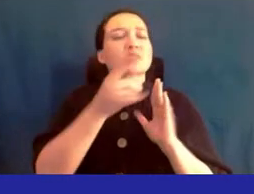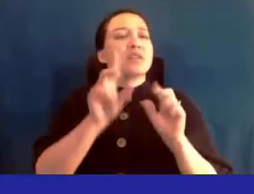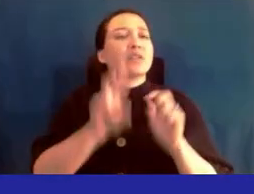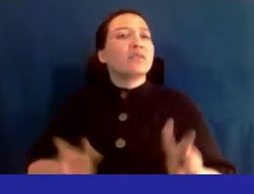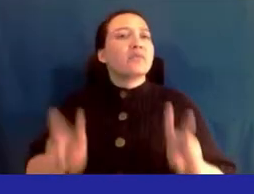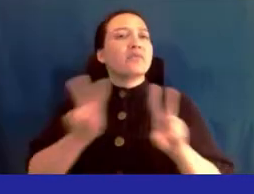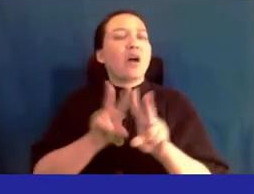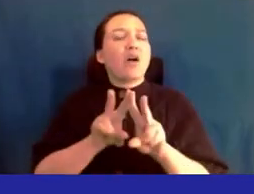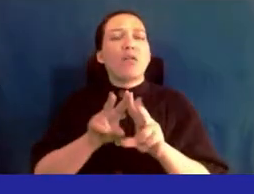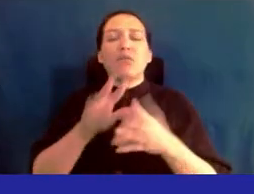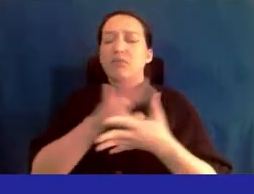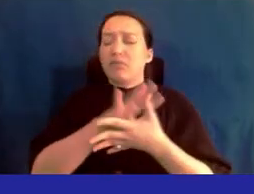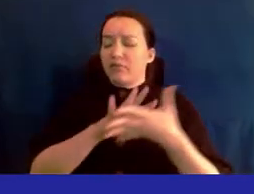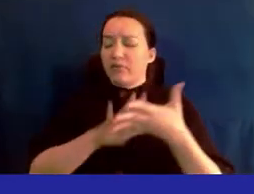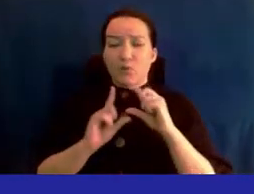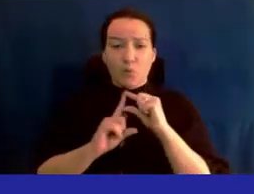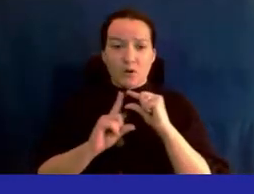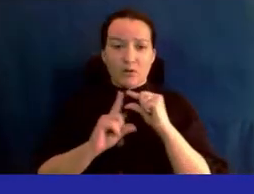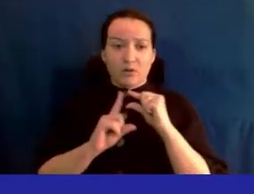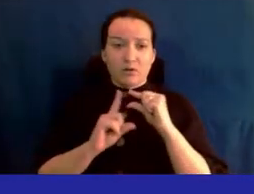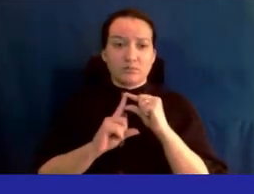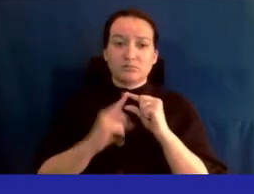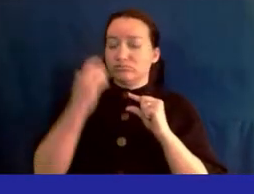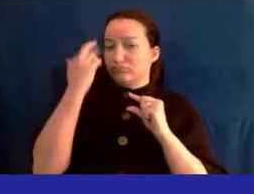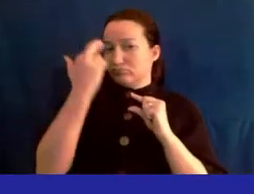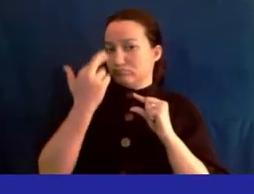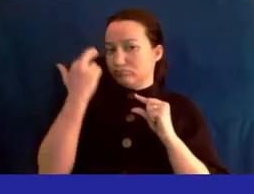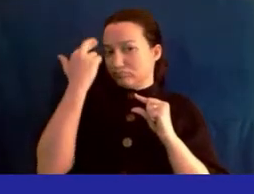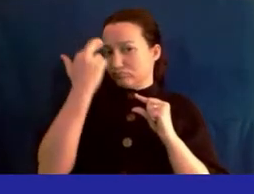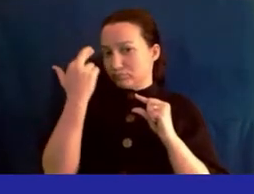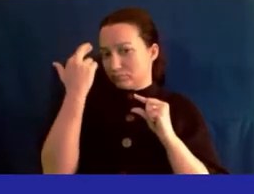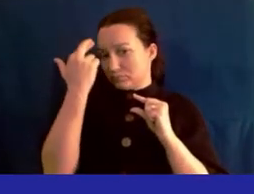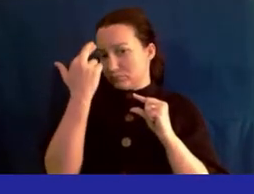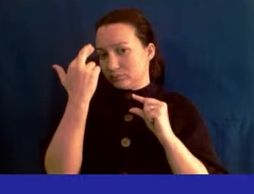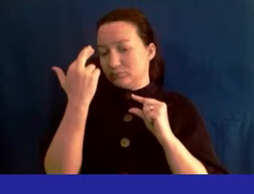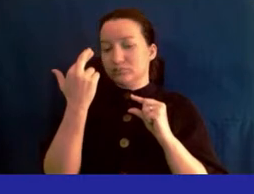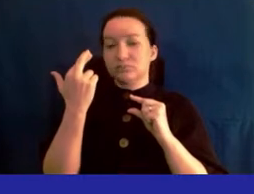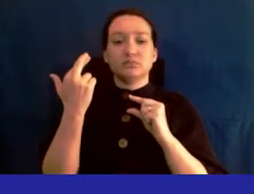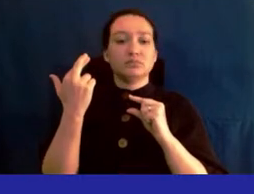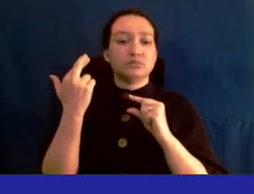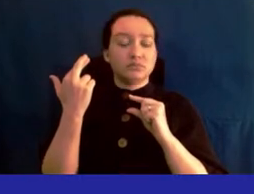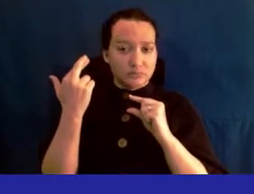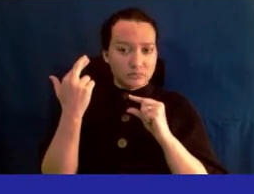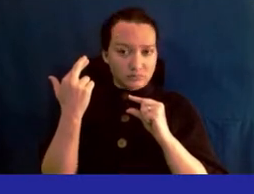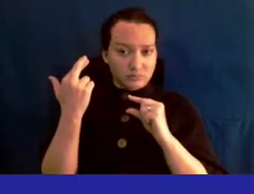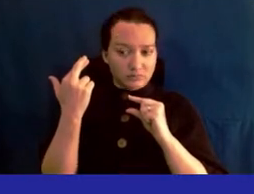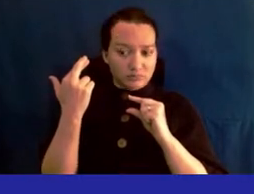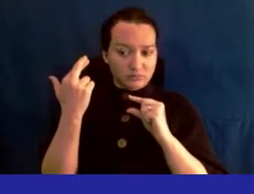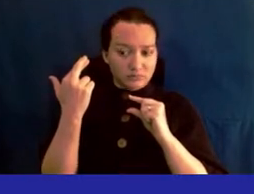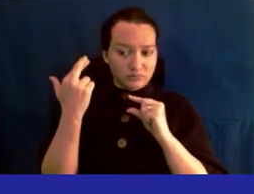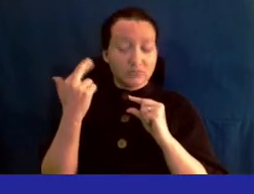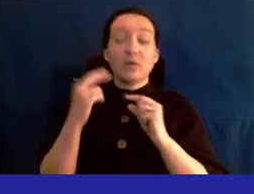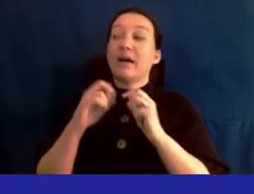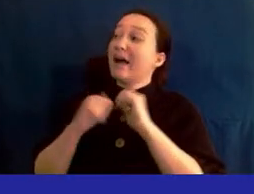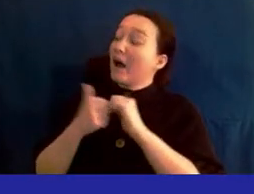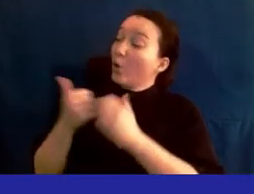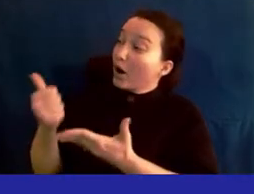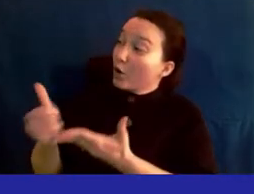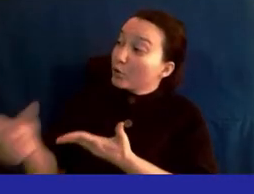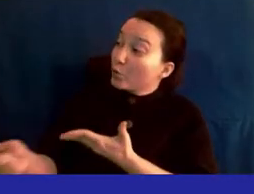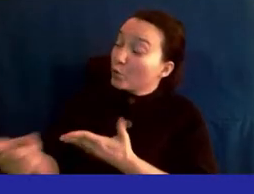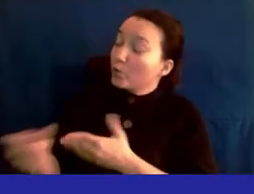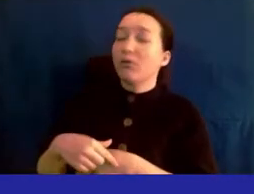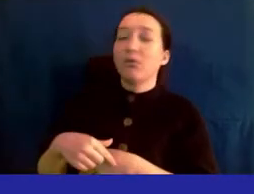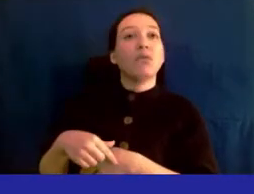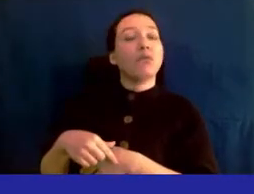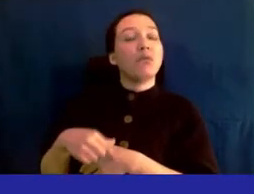the five words that sum up our reason for being how many how may i help you whenever we